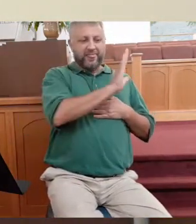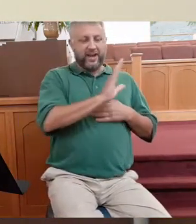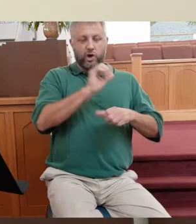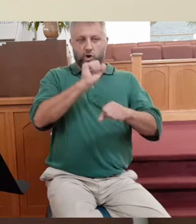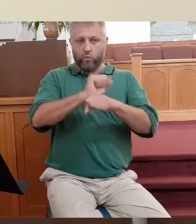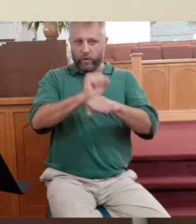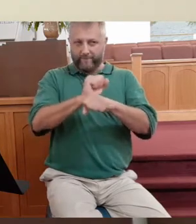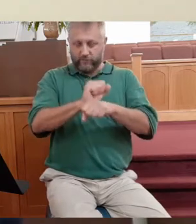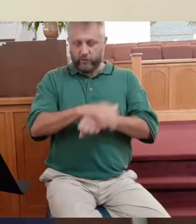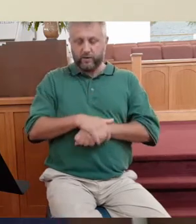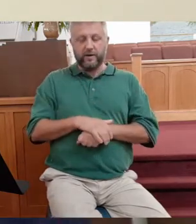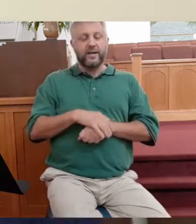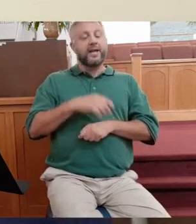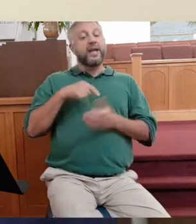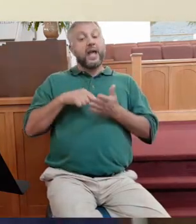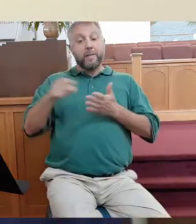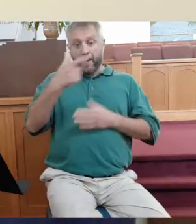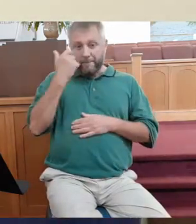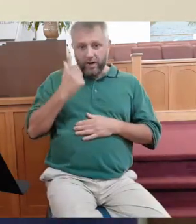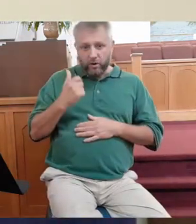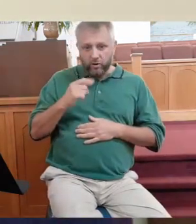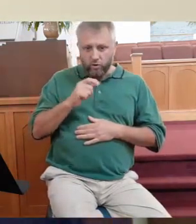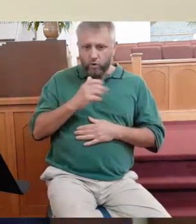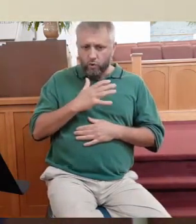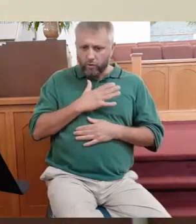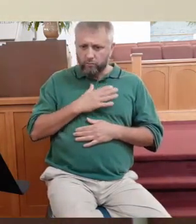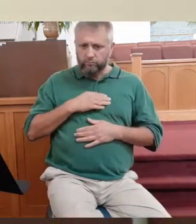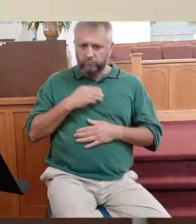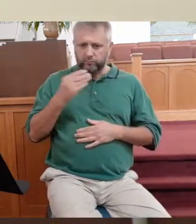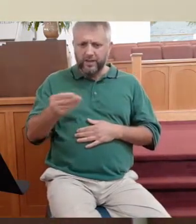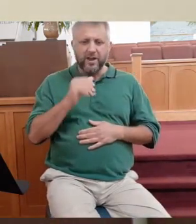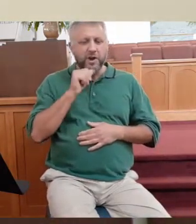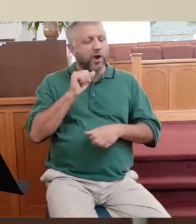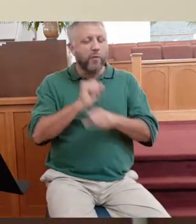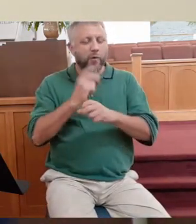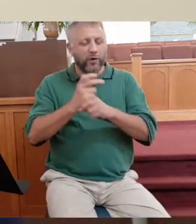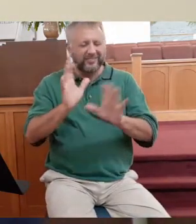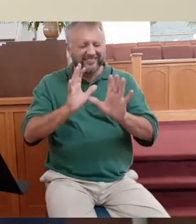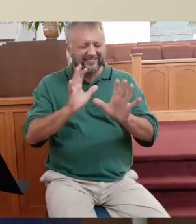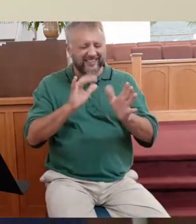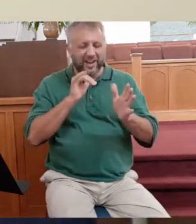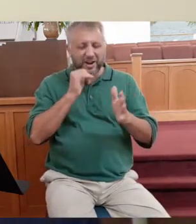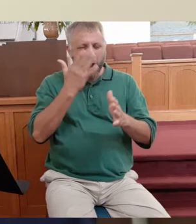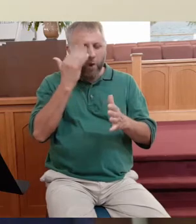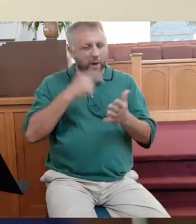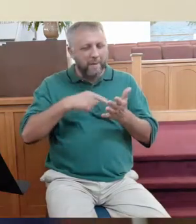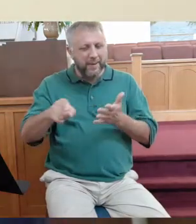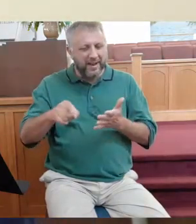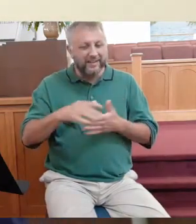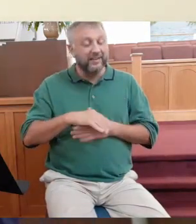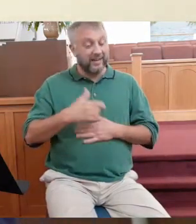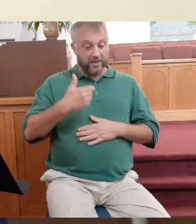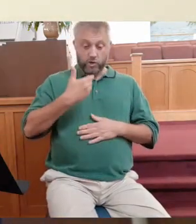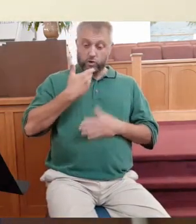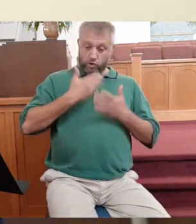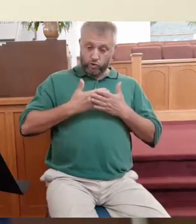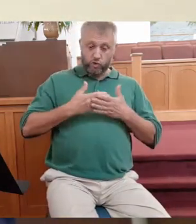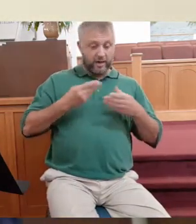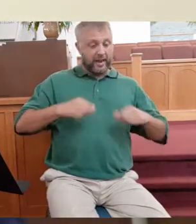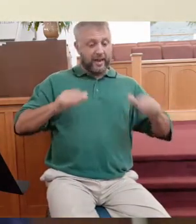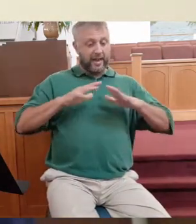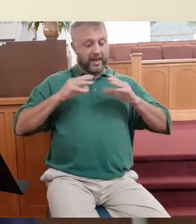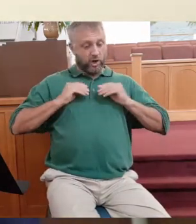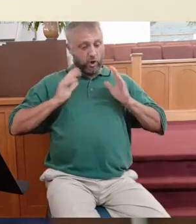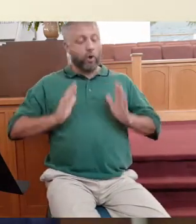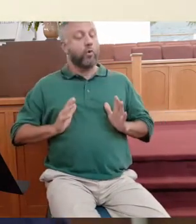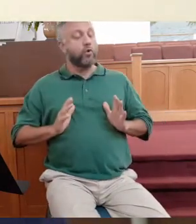them because he was gracious, not because they worked hard. He paid them because he was a good landowner.